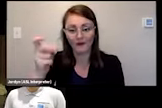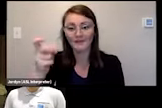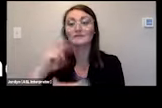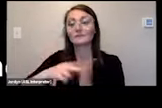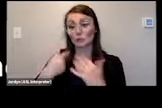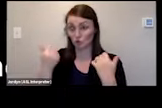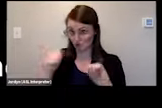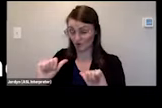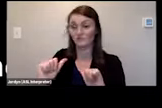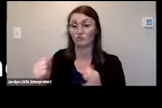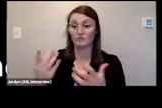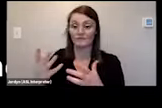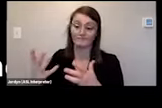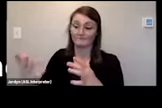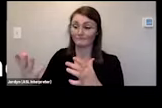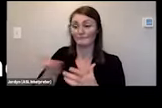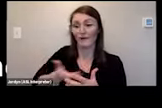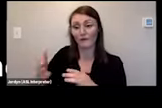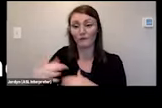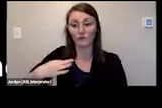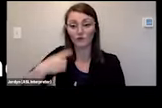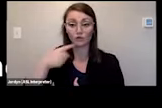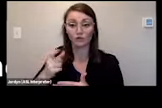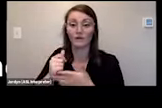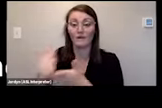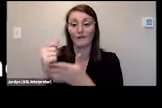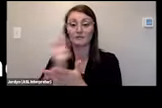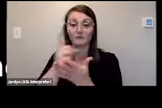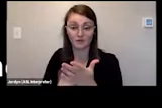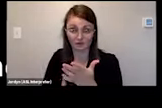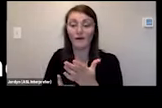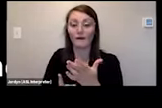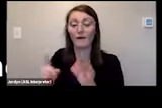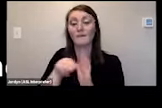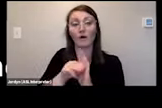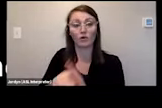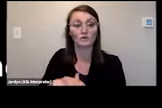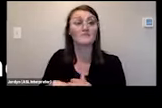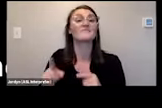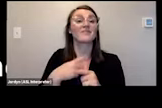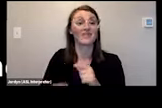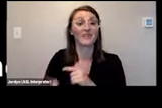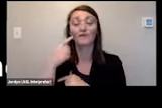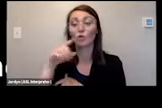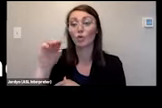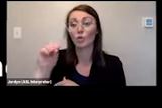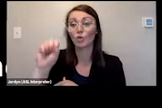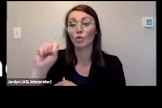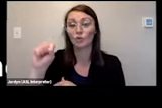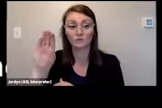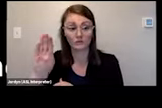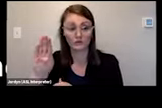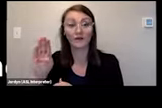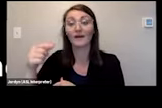at ossb ohio state school for the blind garrett was able to connect a printer with a